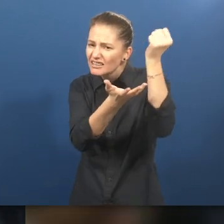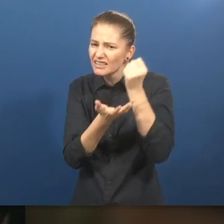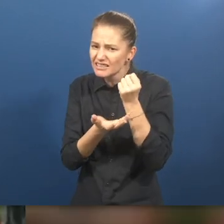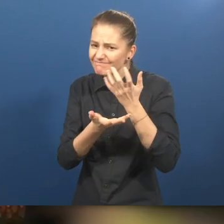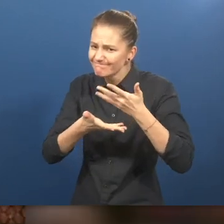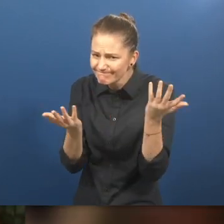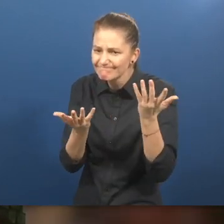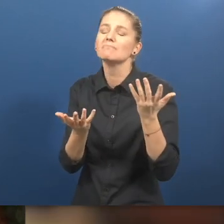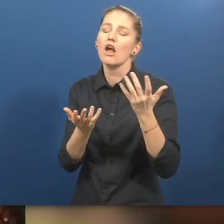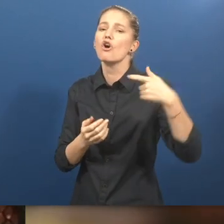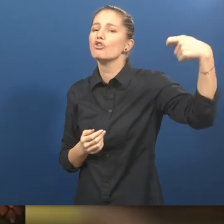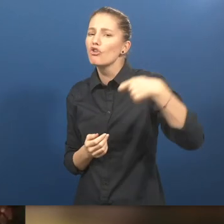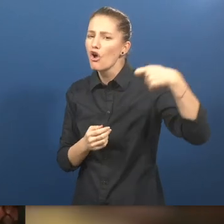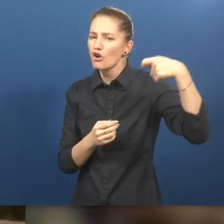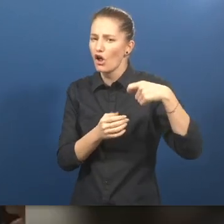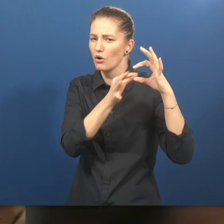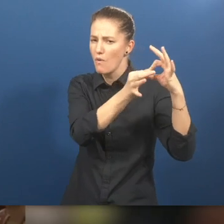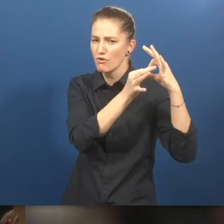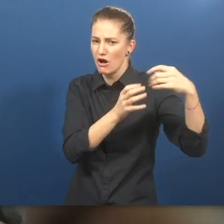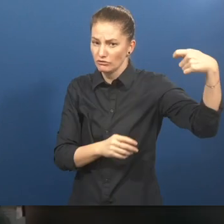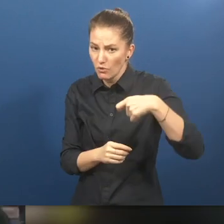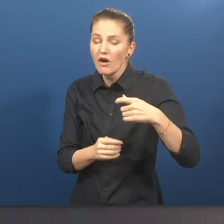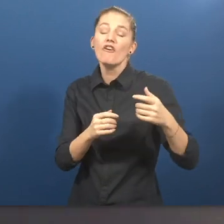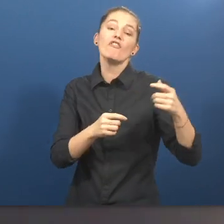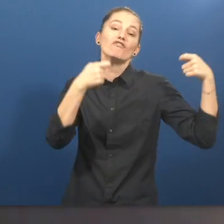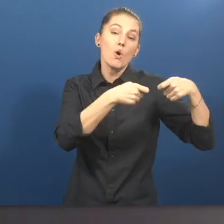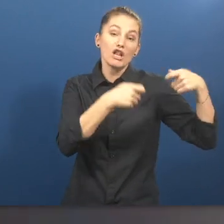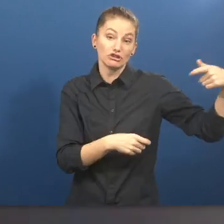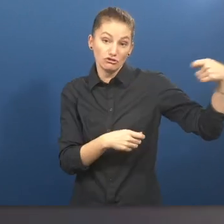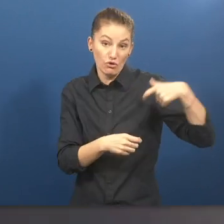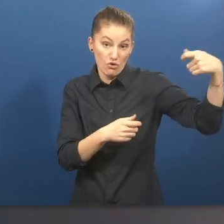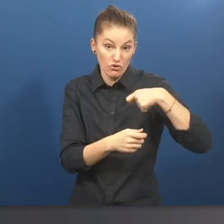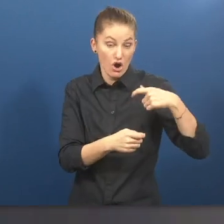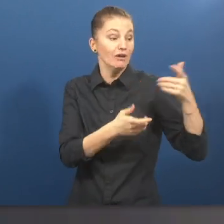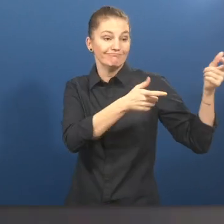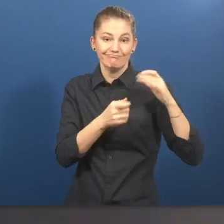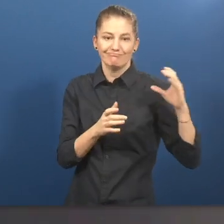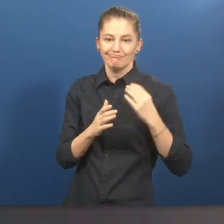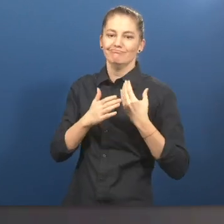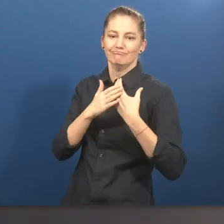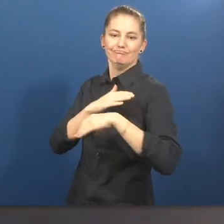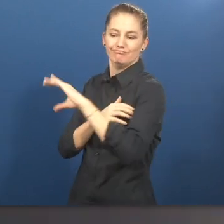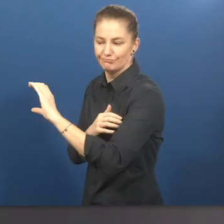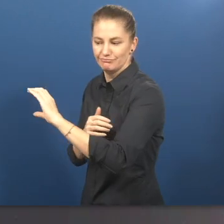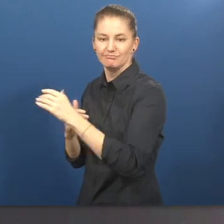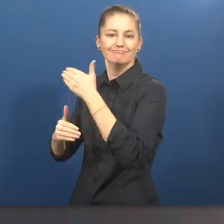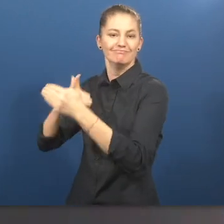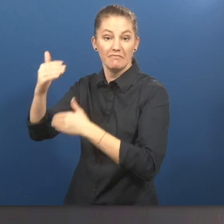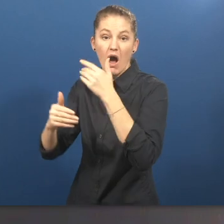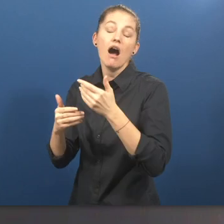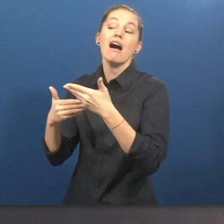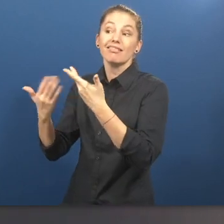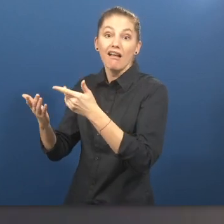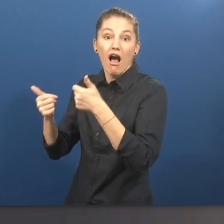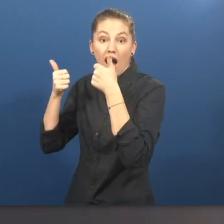corporate donors, foundation donors, also through retail, you know, crowdfunding mechanisms. Once the cafe